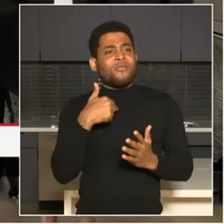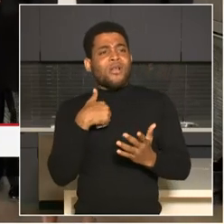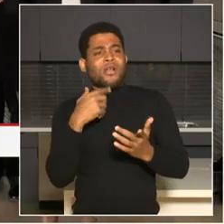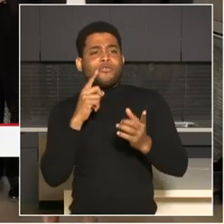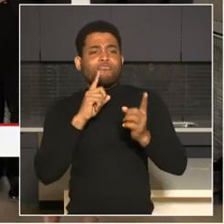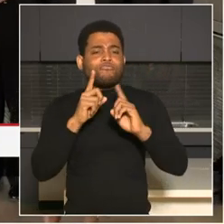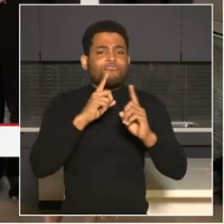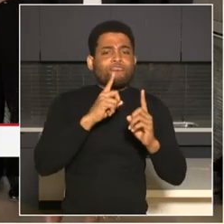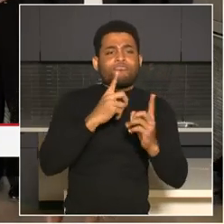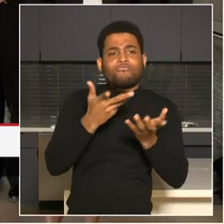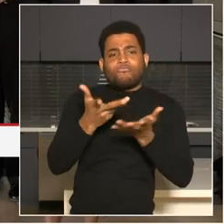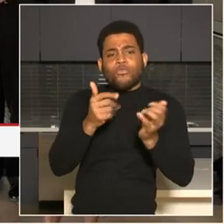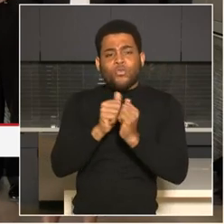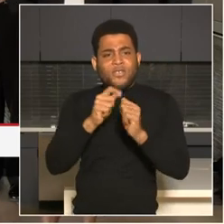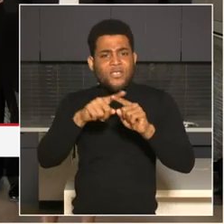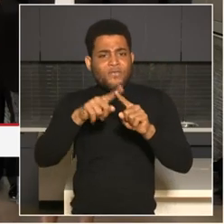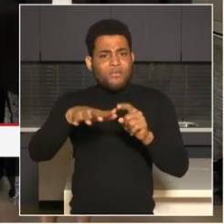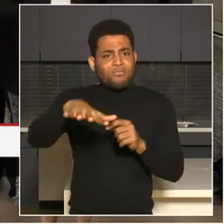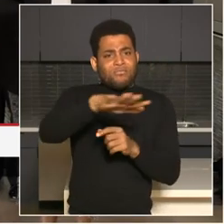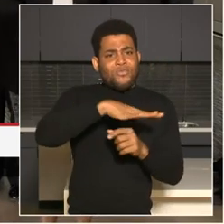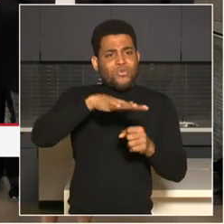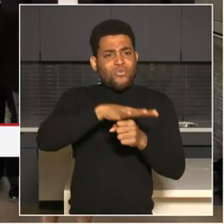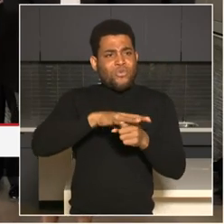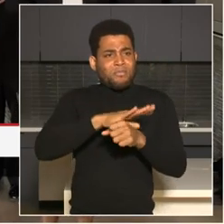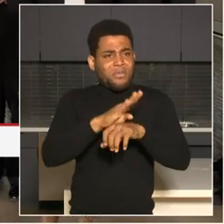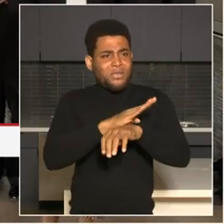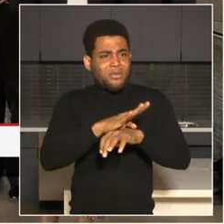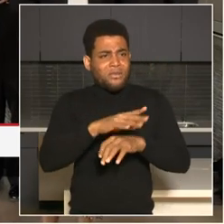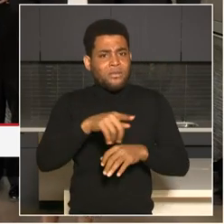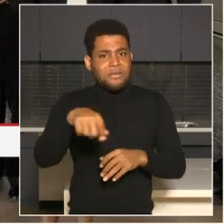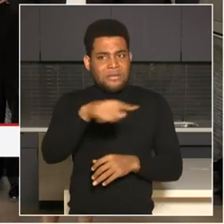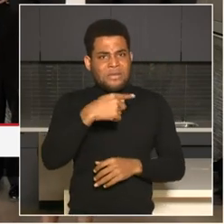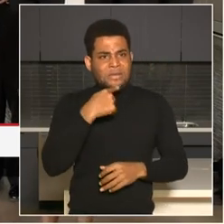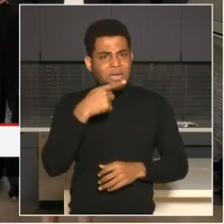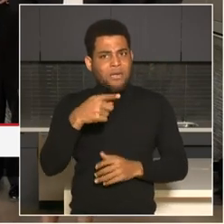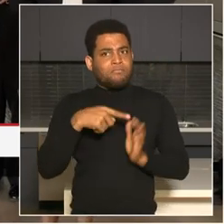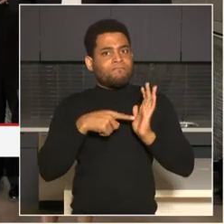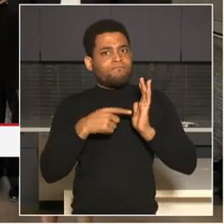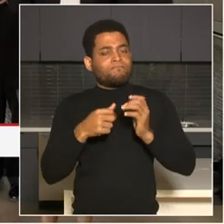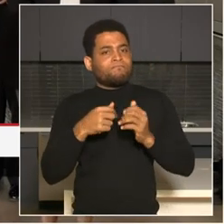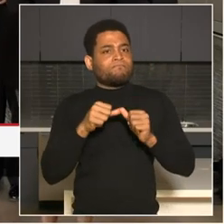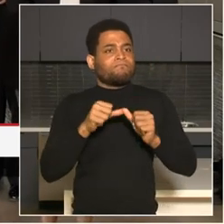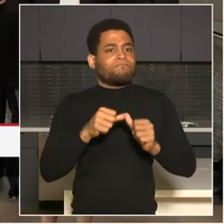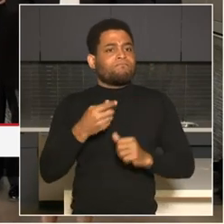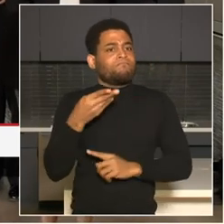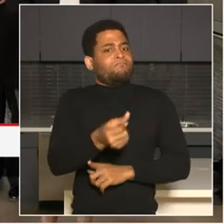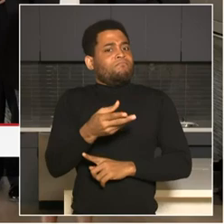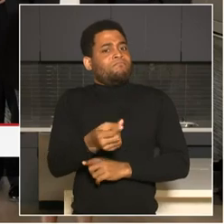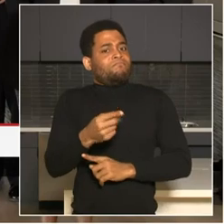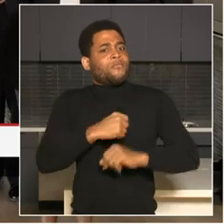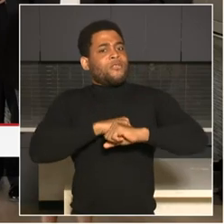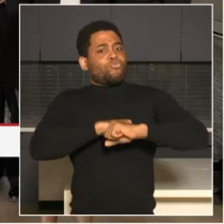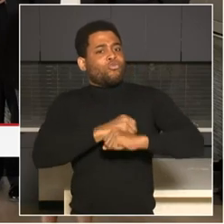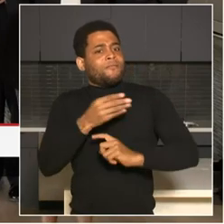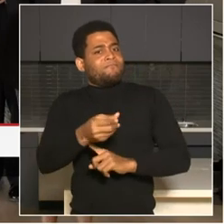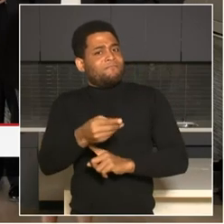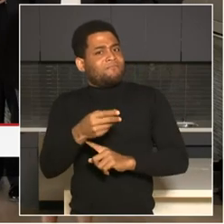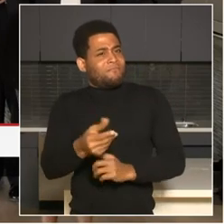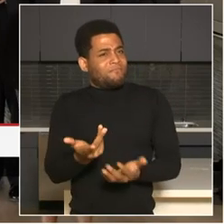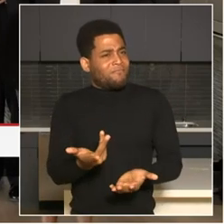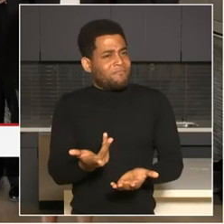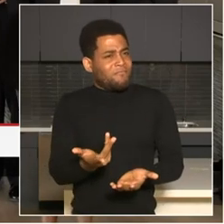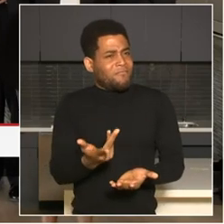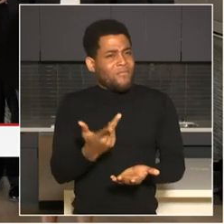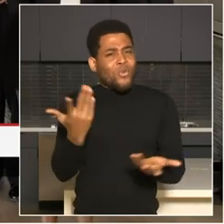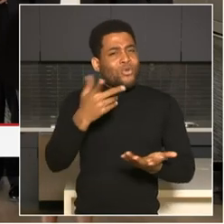response. What's your response to them? And do you think that this will help alleviate that cost to them? Um, I think that businesses engage in